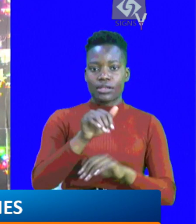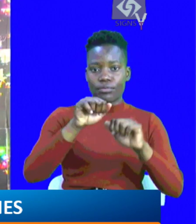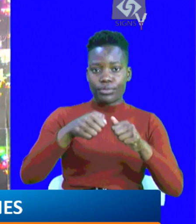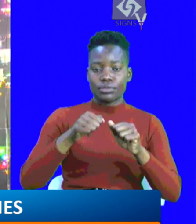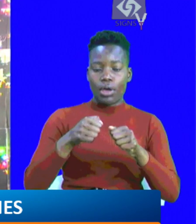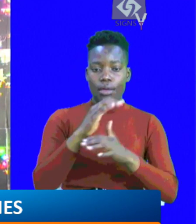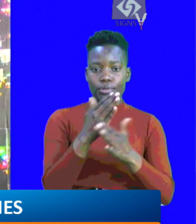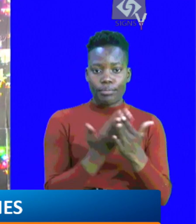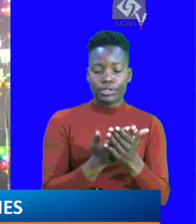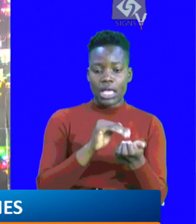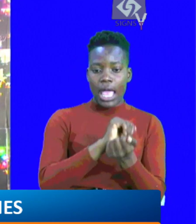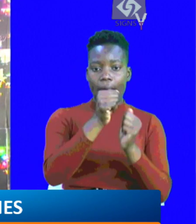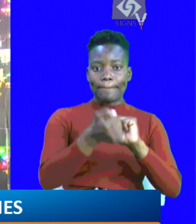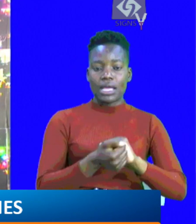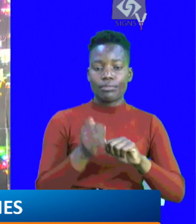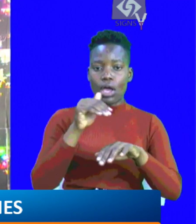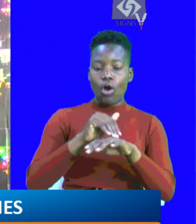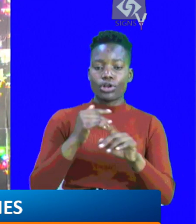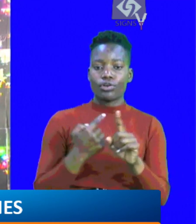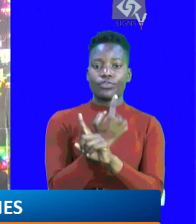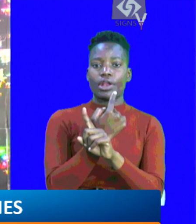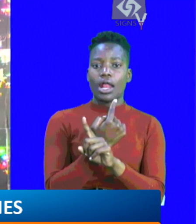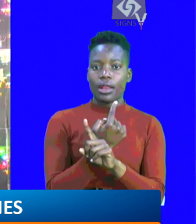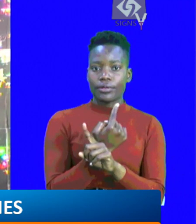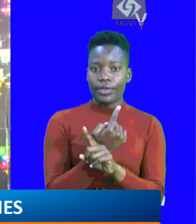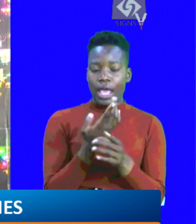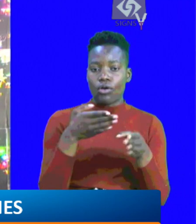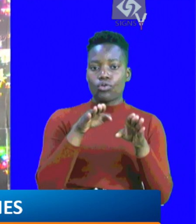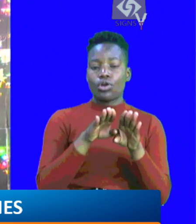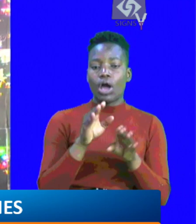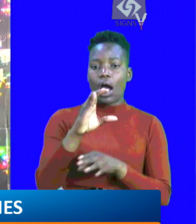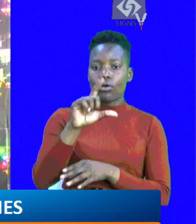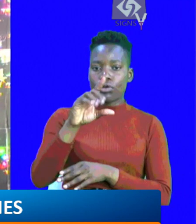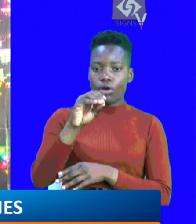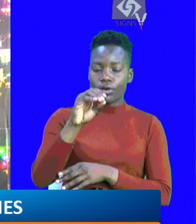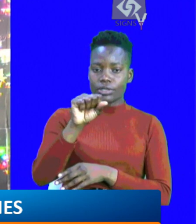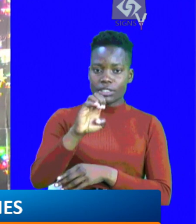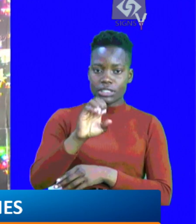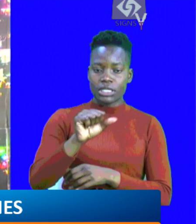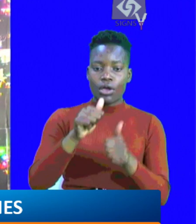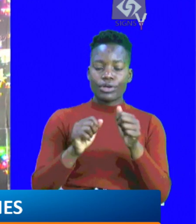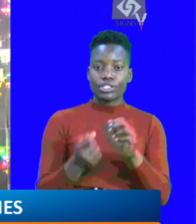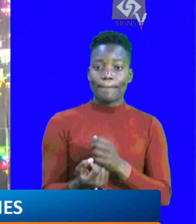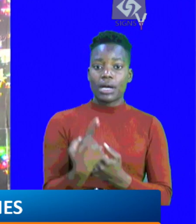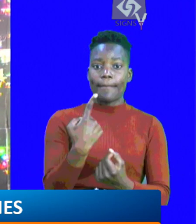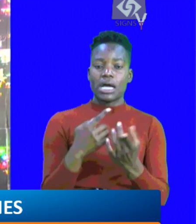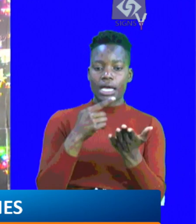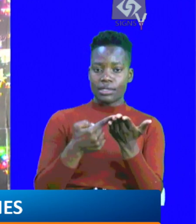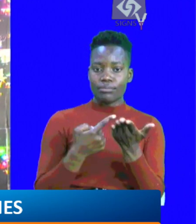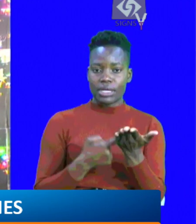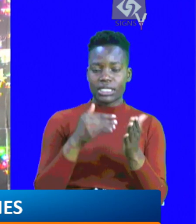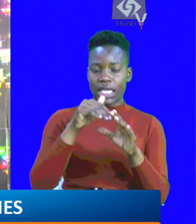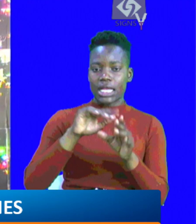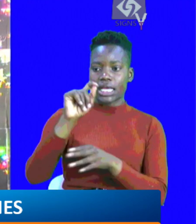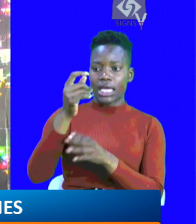Omoja coalition revealing that they will be proposing amendments on controversial clauses that